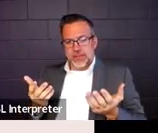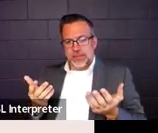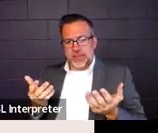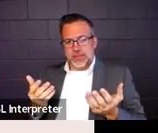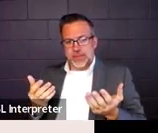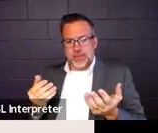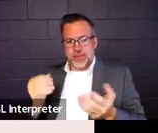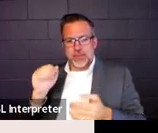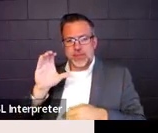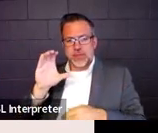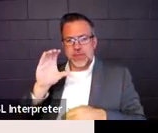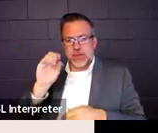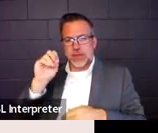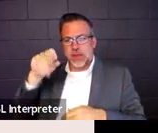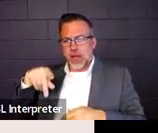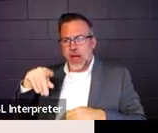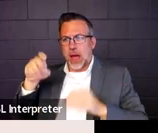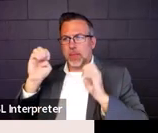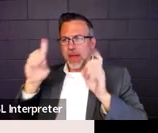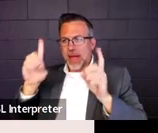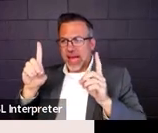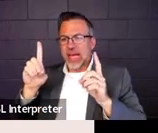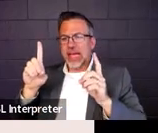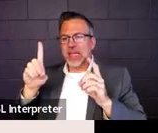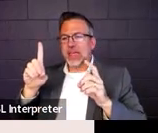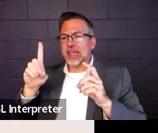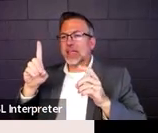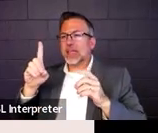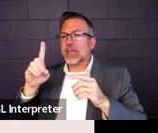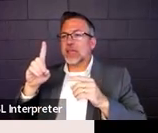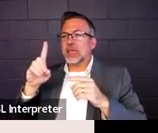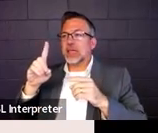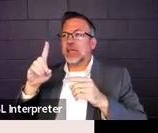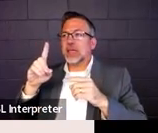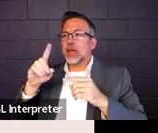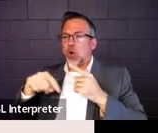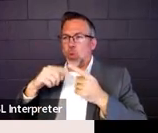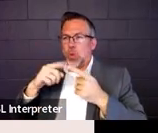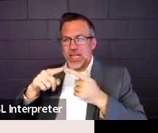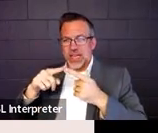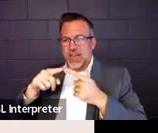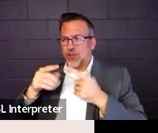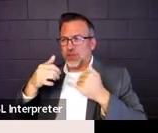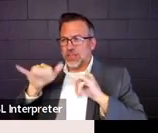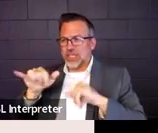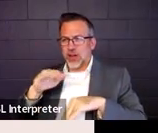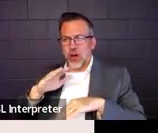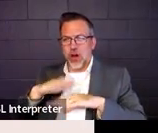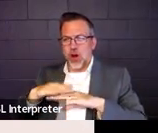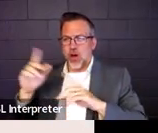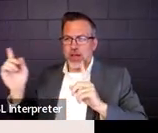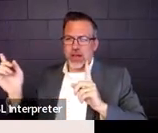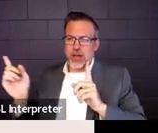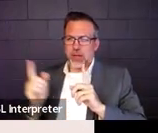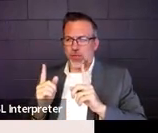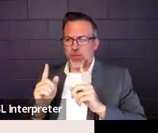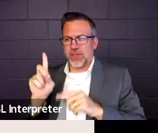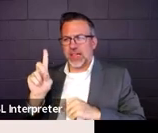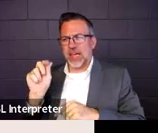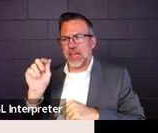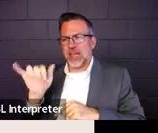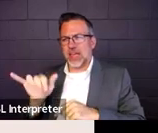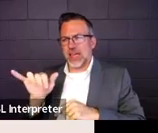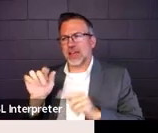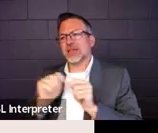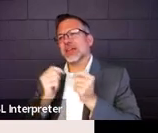something comes at the end of the abbreviated day, when they're back to a full day or something, something that the team would have to really talk about that